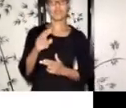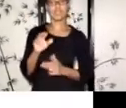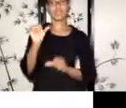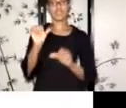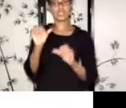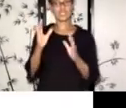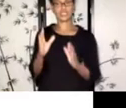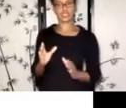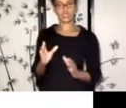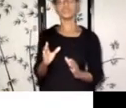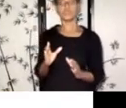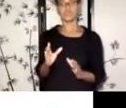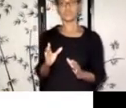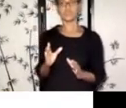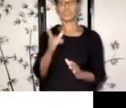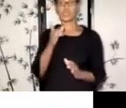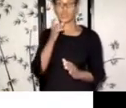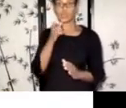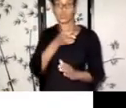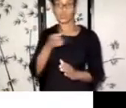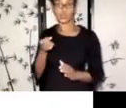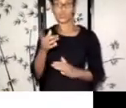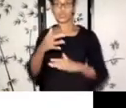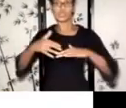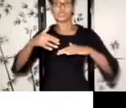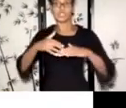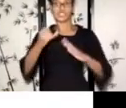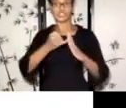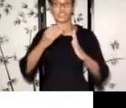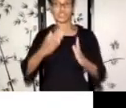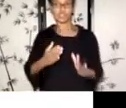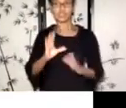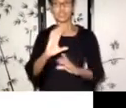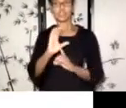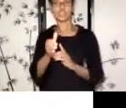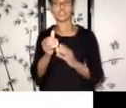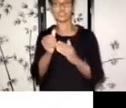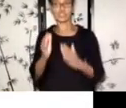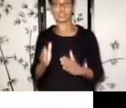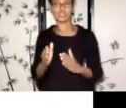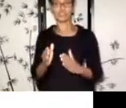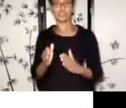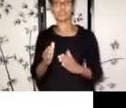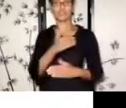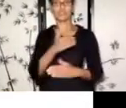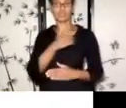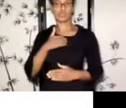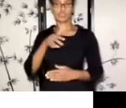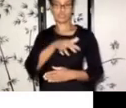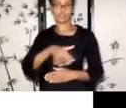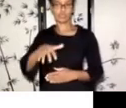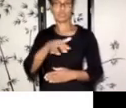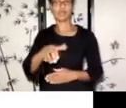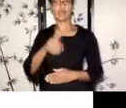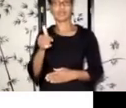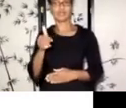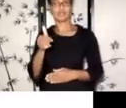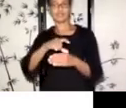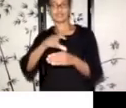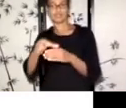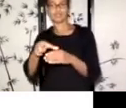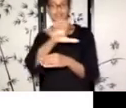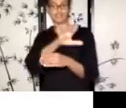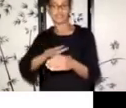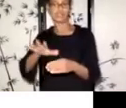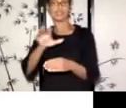all indigenous artists and cultural leaders from Toronto and the surrounding area. Uh, they represent different disciplines,